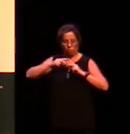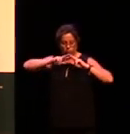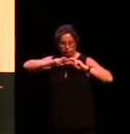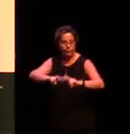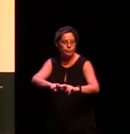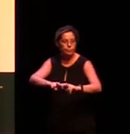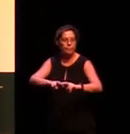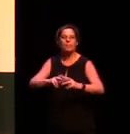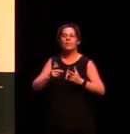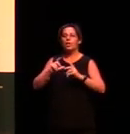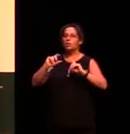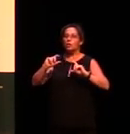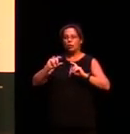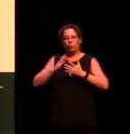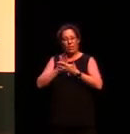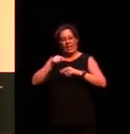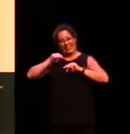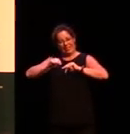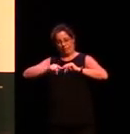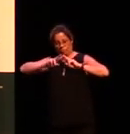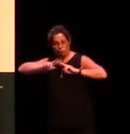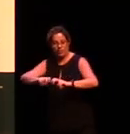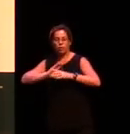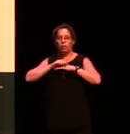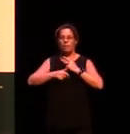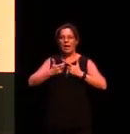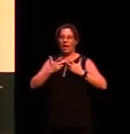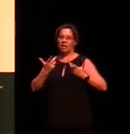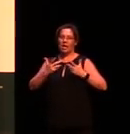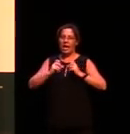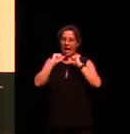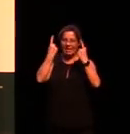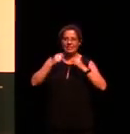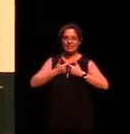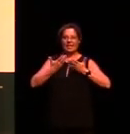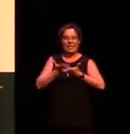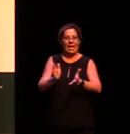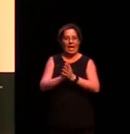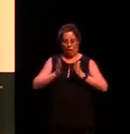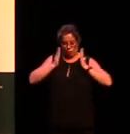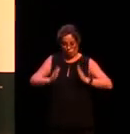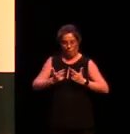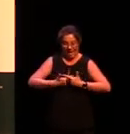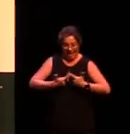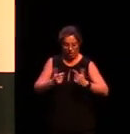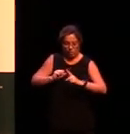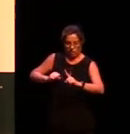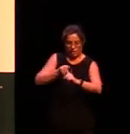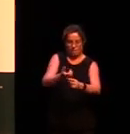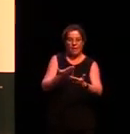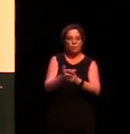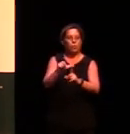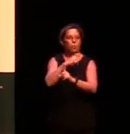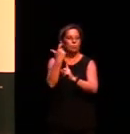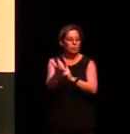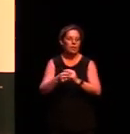of human language more generally, pushing that out. So, dear guests, please join me in welcoming Rachel